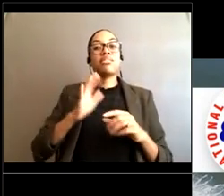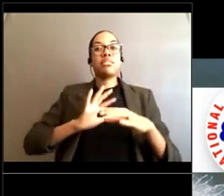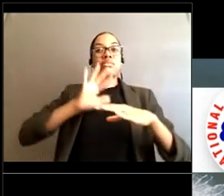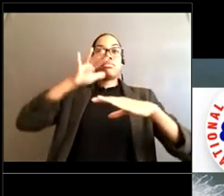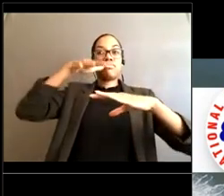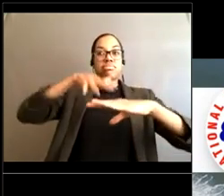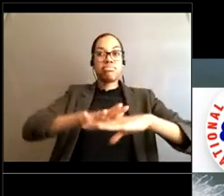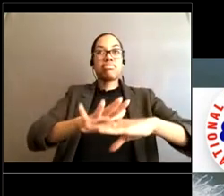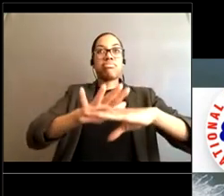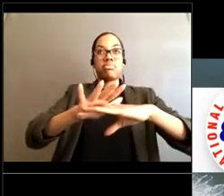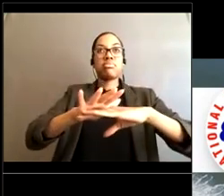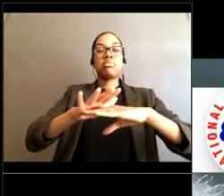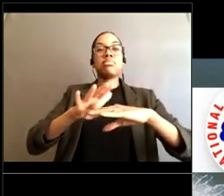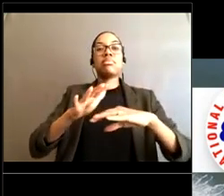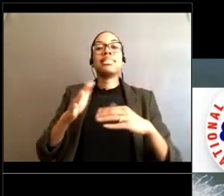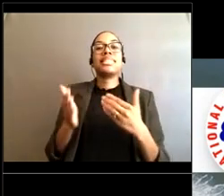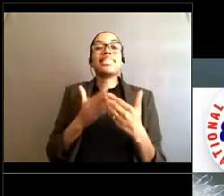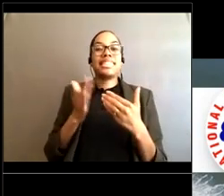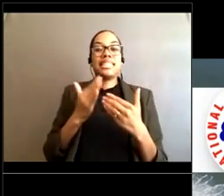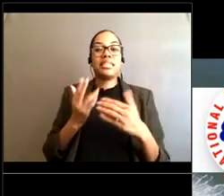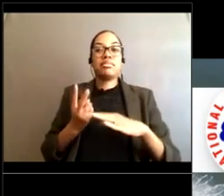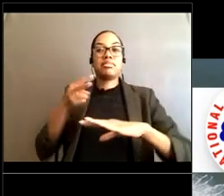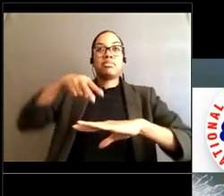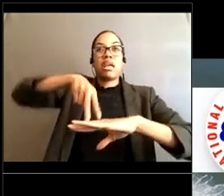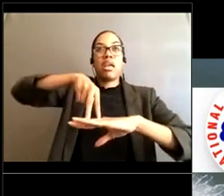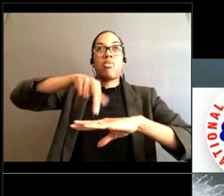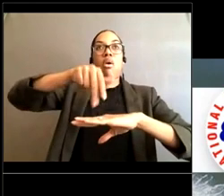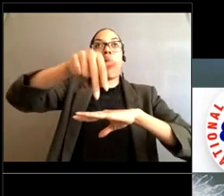some of the sand and you can most likely stand up